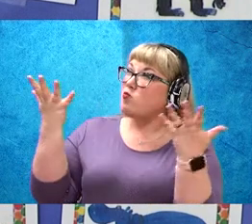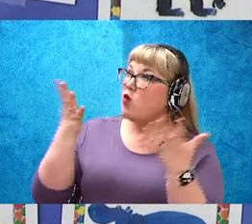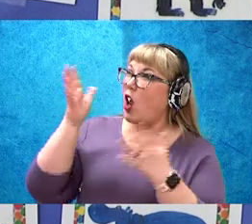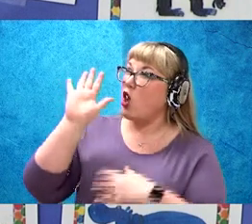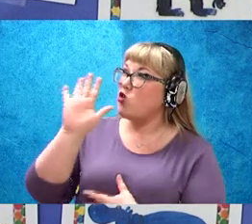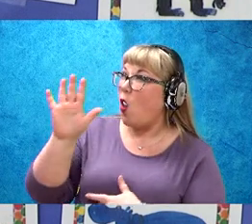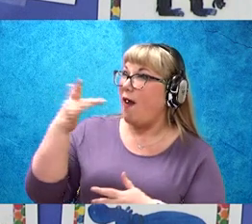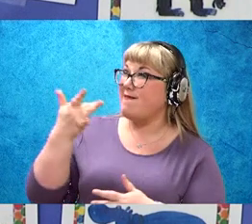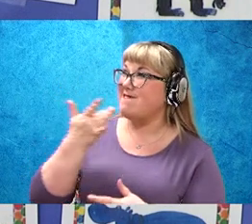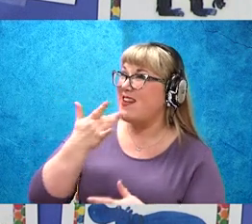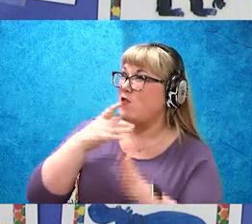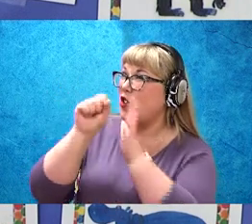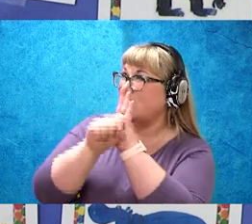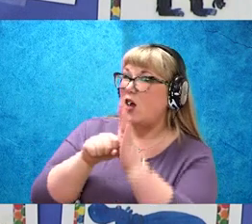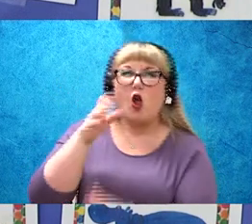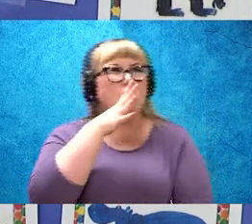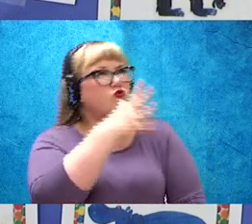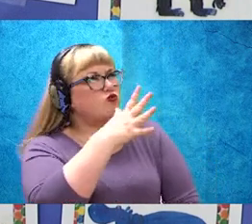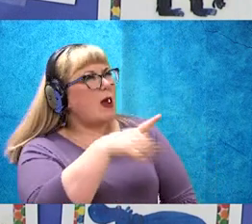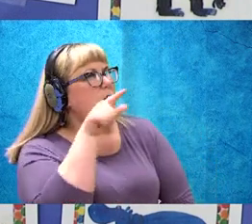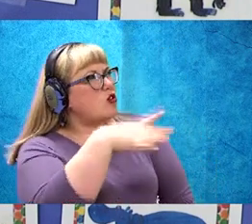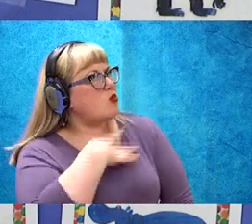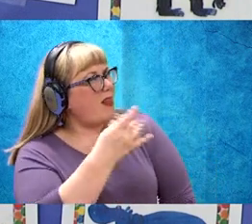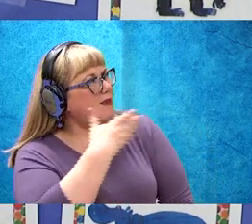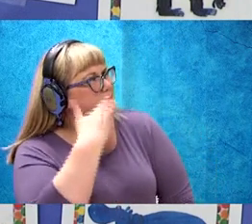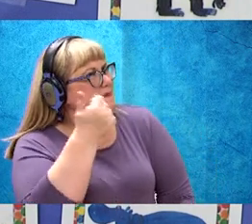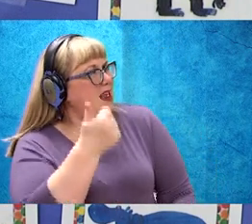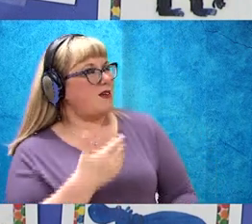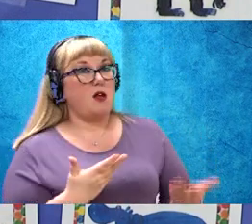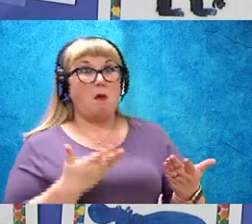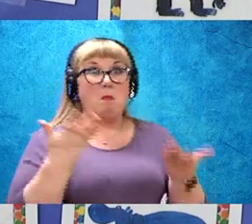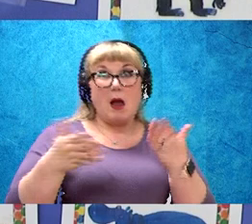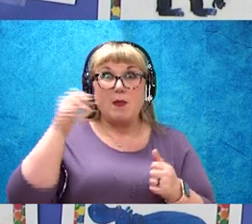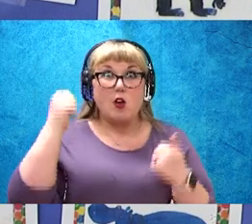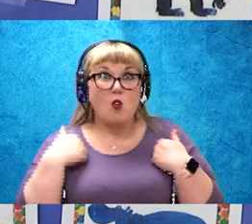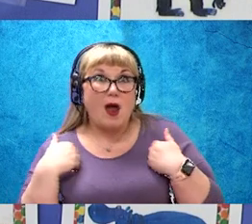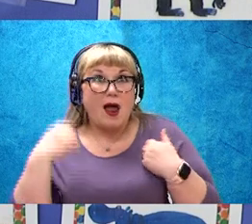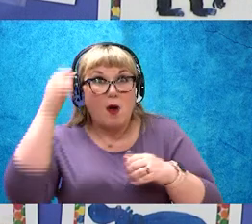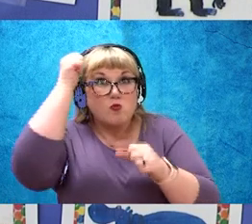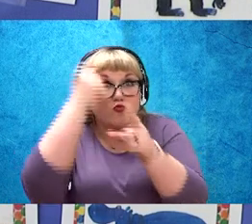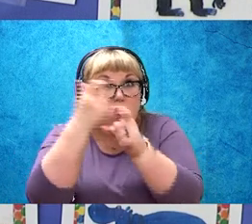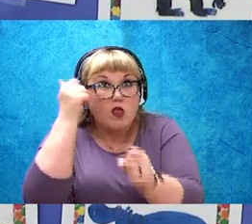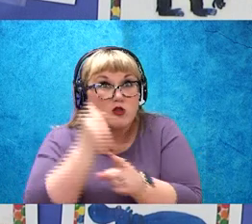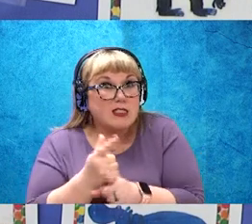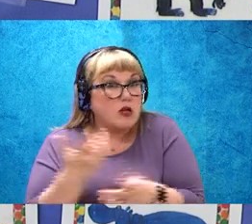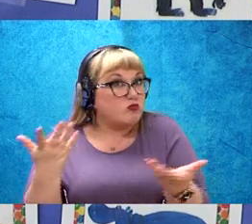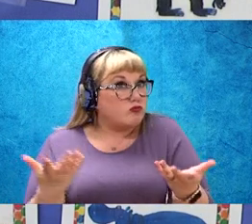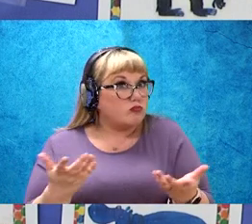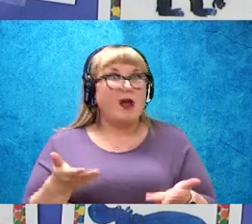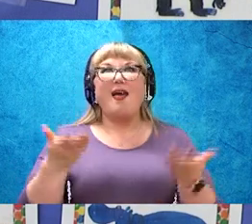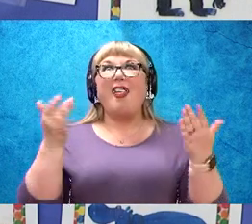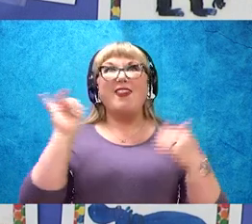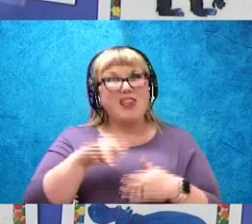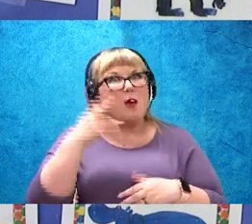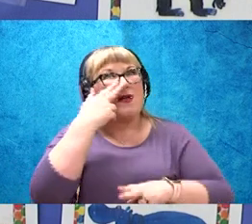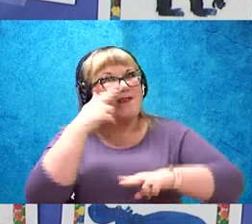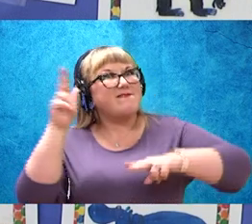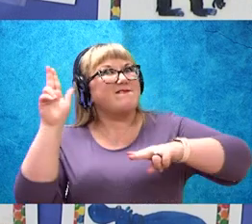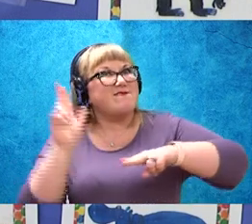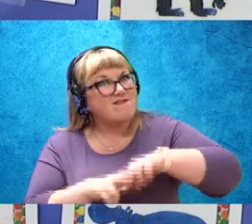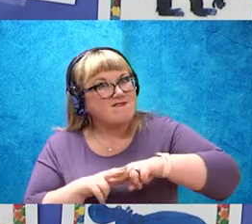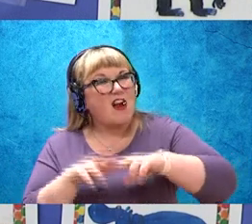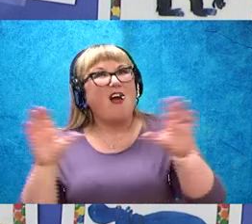favorite season? Grandma, what do you like the best? Maybe you have brothers or sisters. That would be a fun thing to do